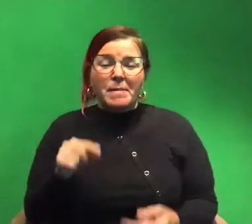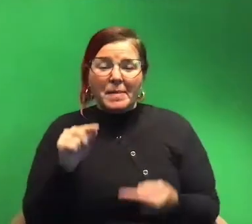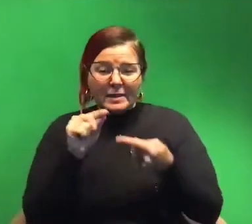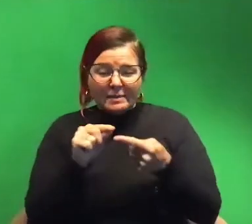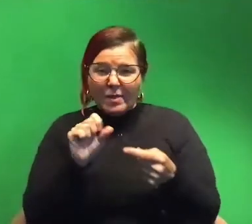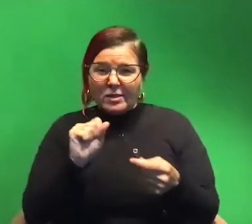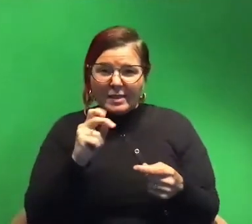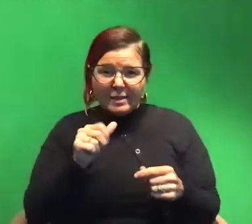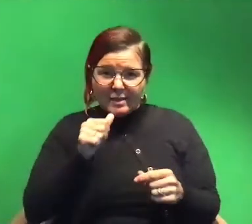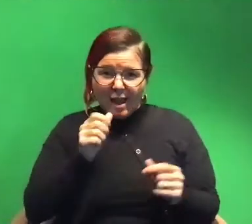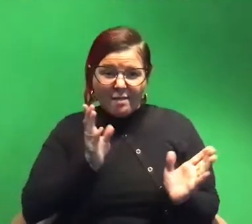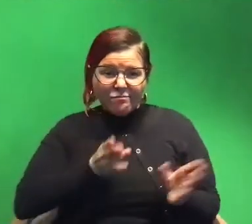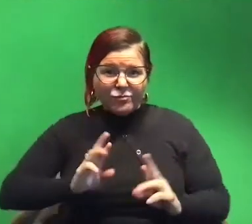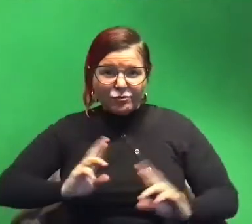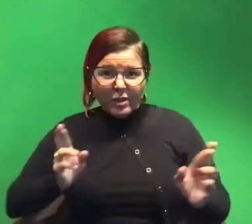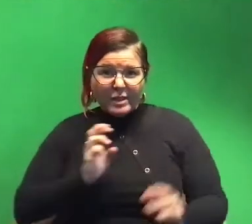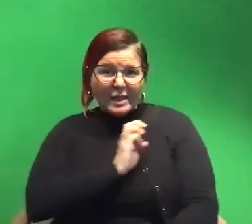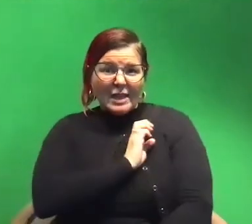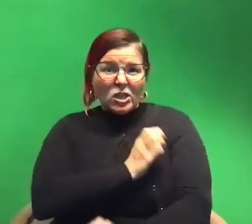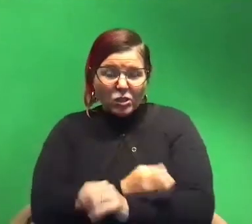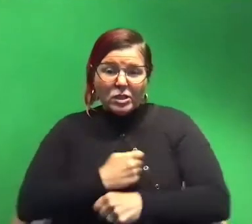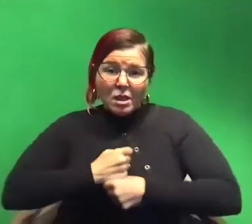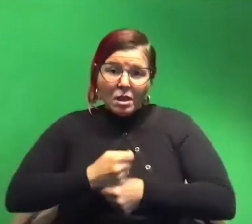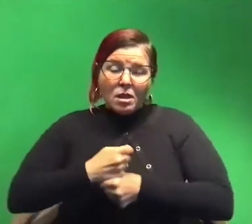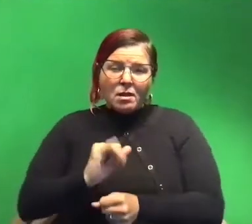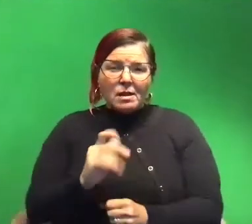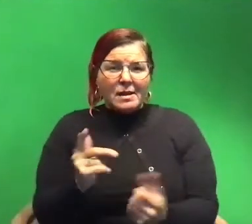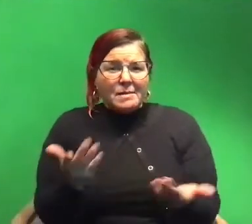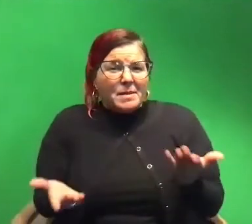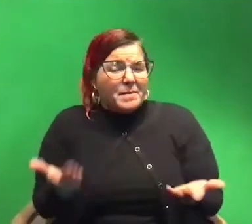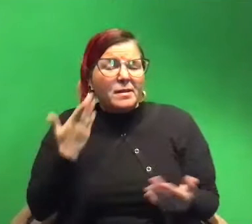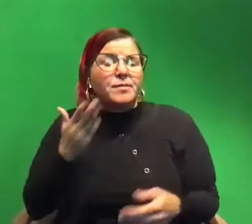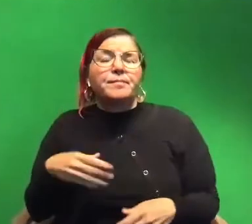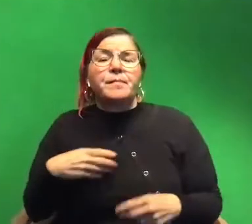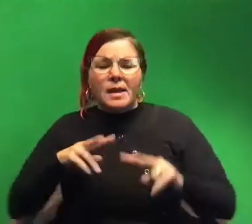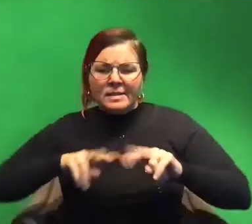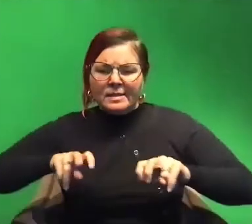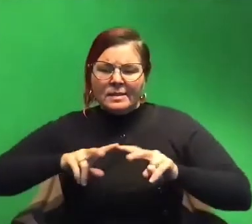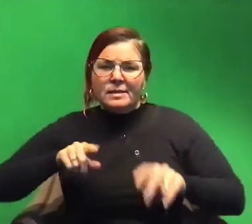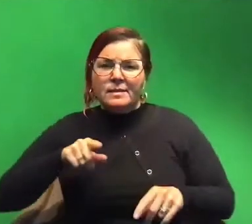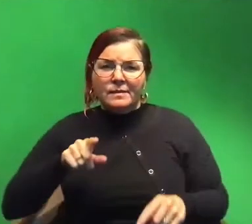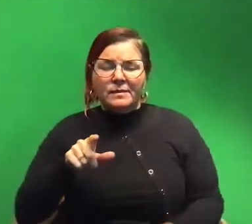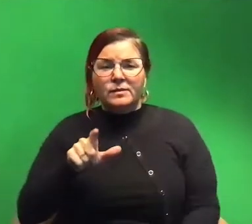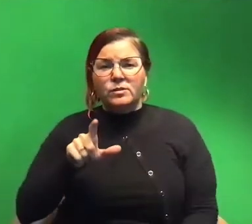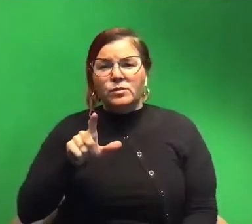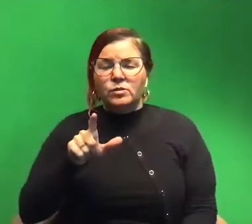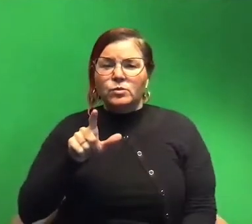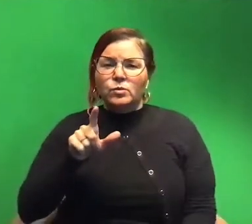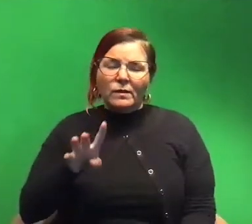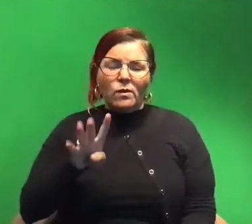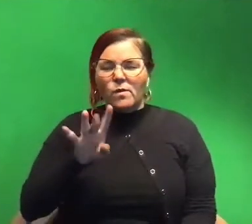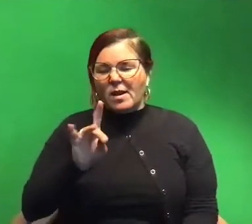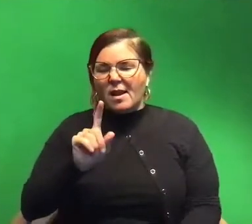they're not quite ready to spend the energy on making ink. And when I was looking at them they were like 24 to 48 hours old